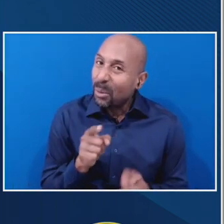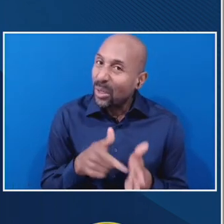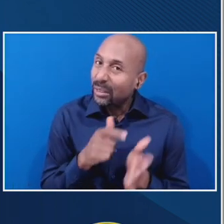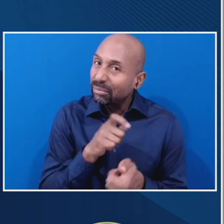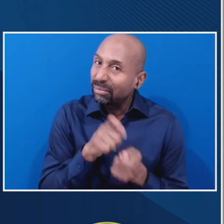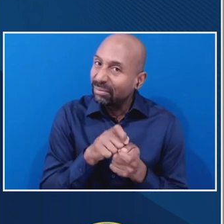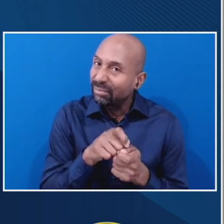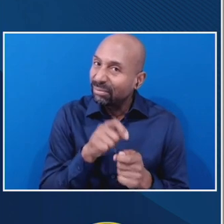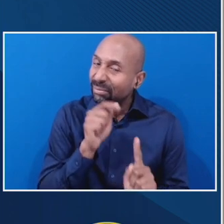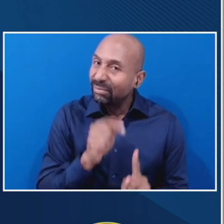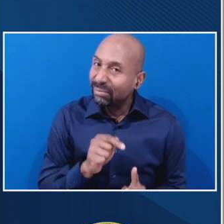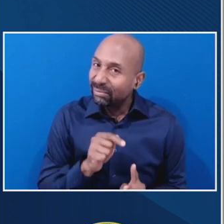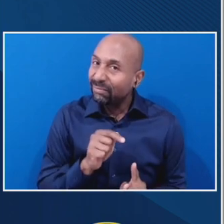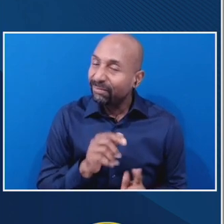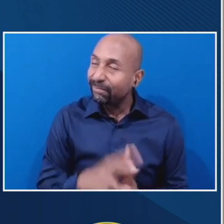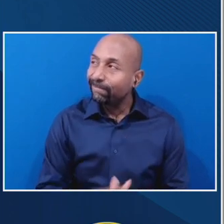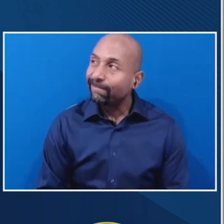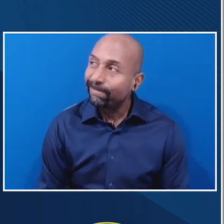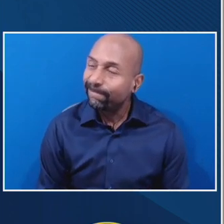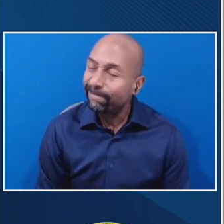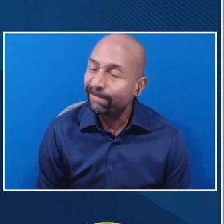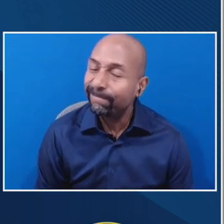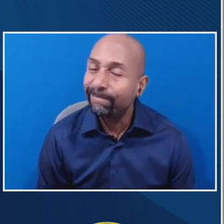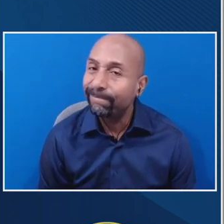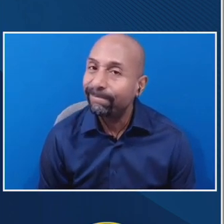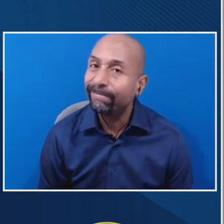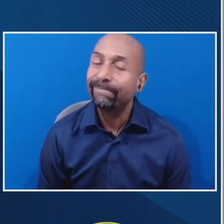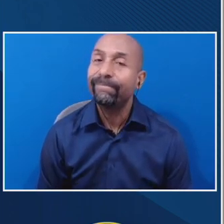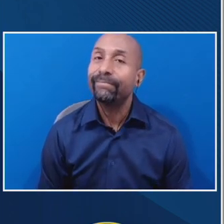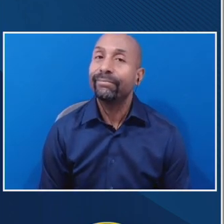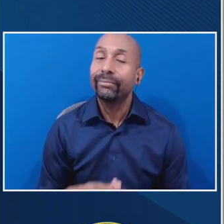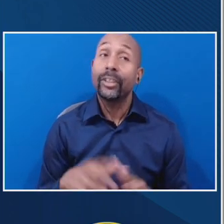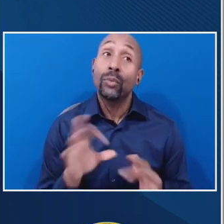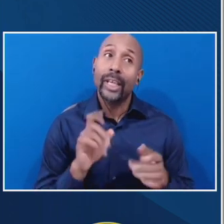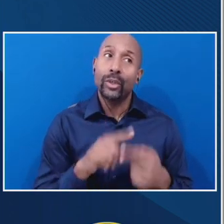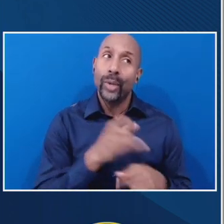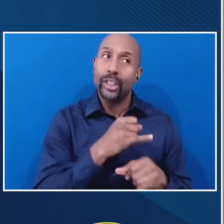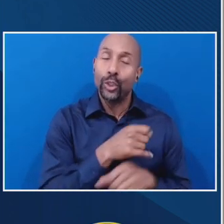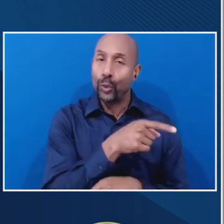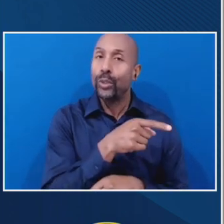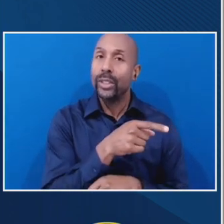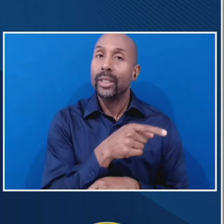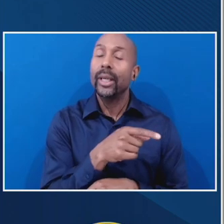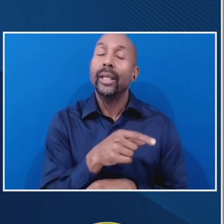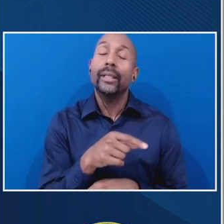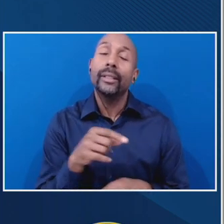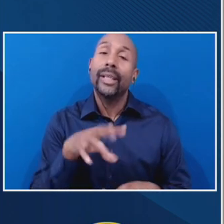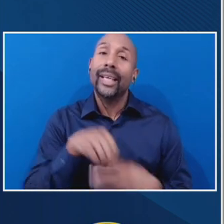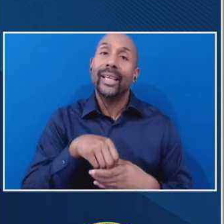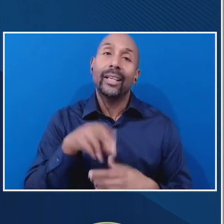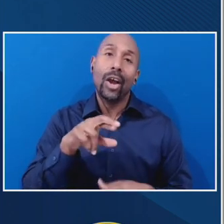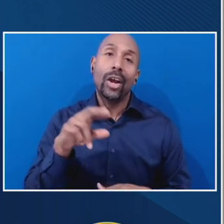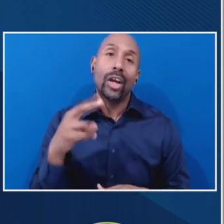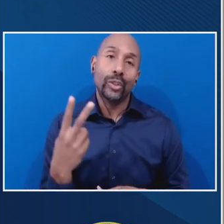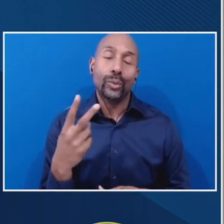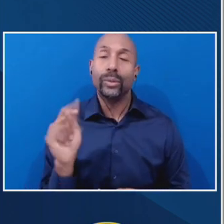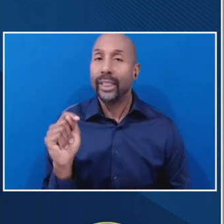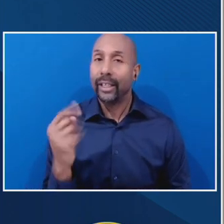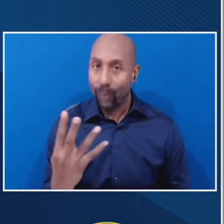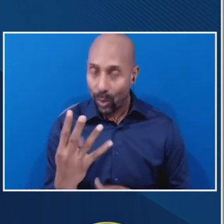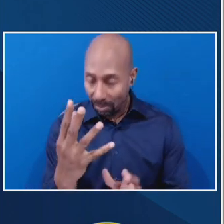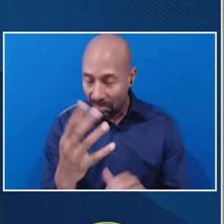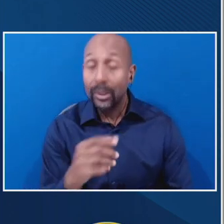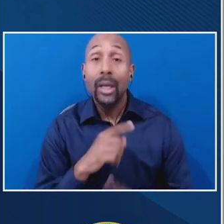specifically reporting items that an institution has to complete related to return of Title IV. However, they are required to